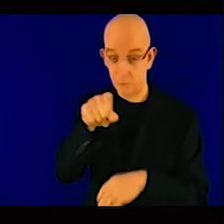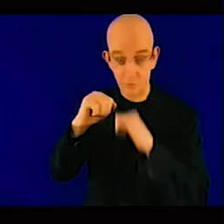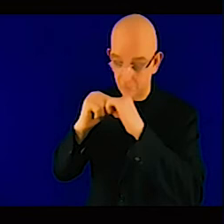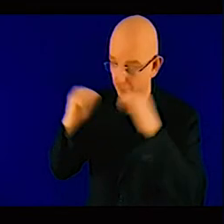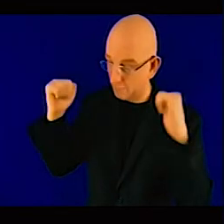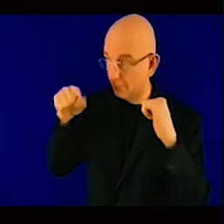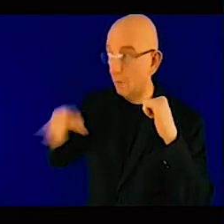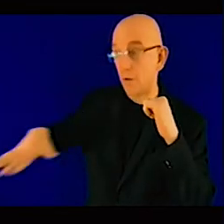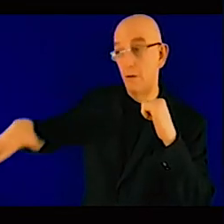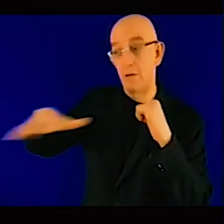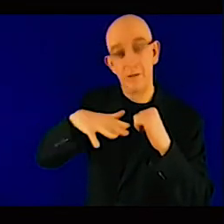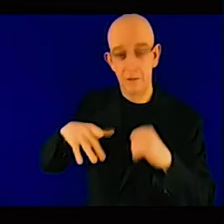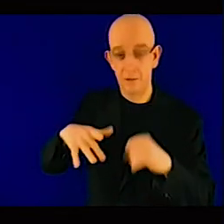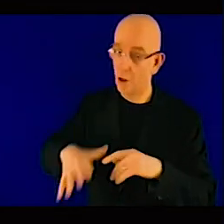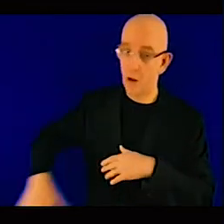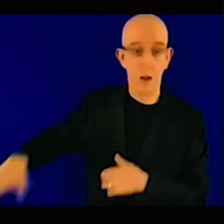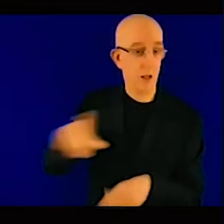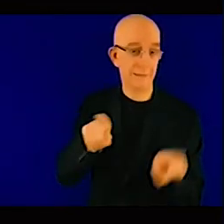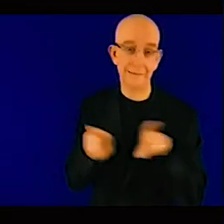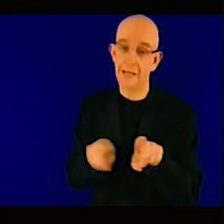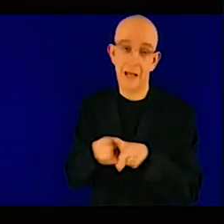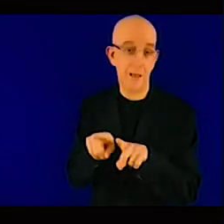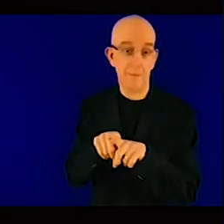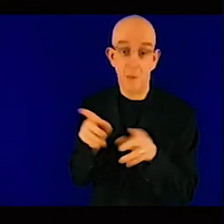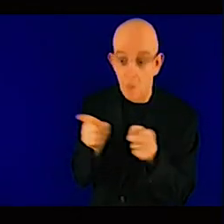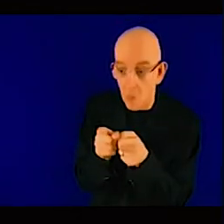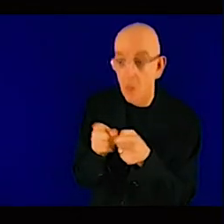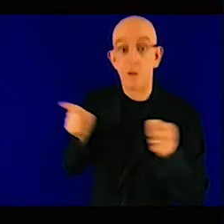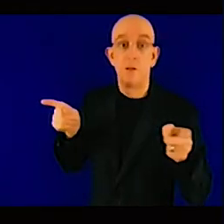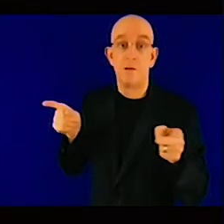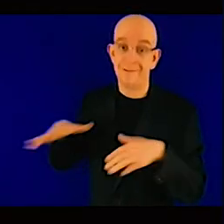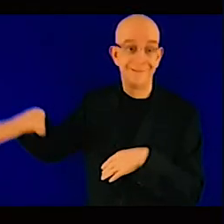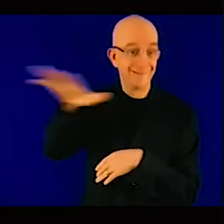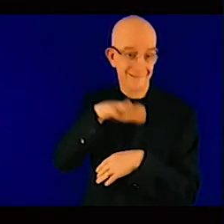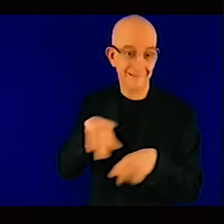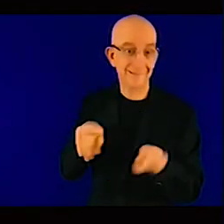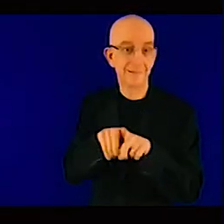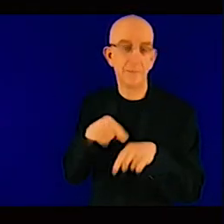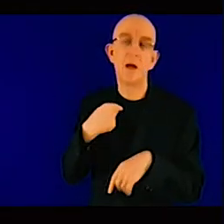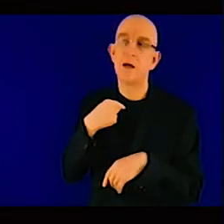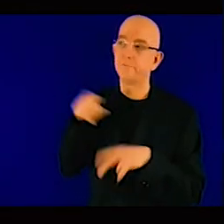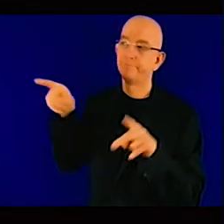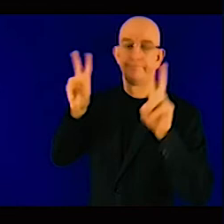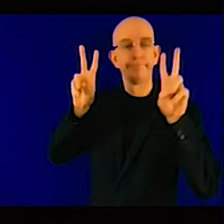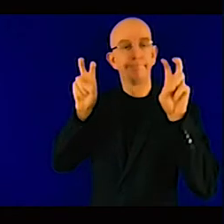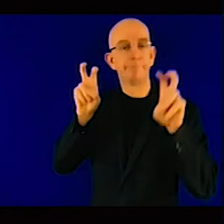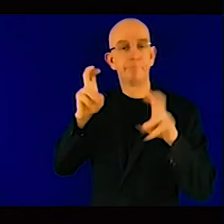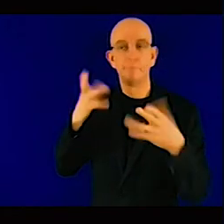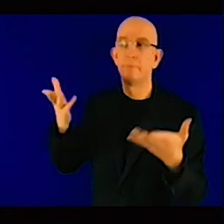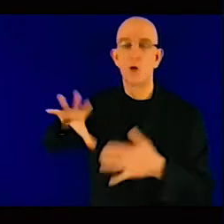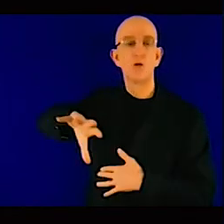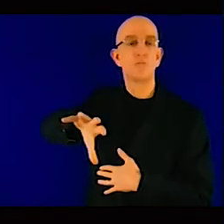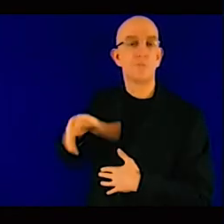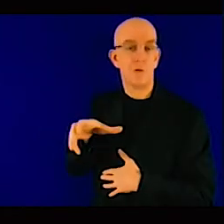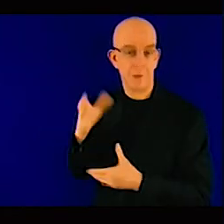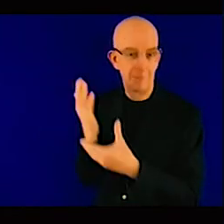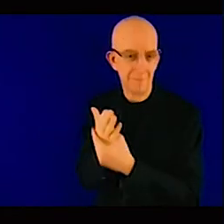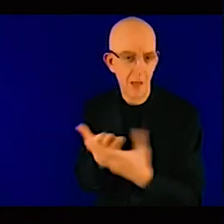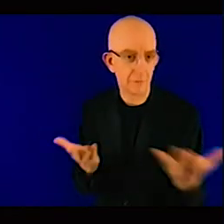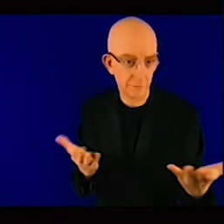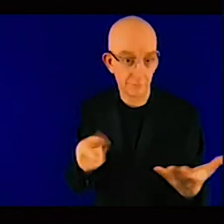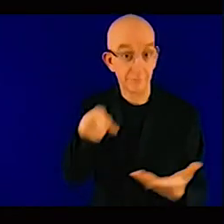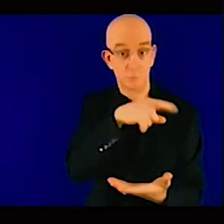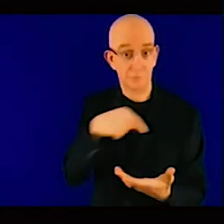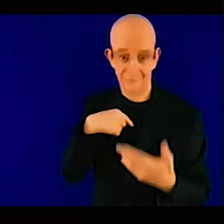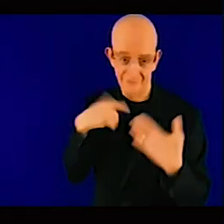that we place on doing business in Africa you know we sit there we do analysis paralysis and I've been very clear on this we do